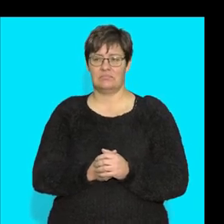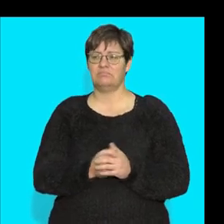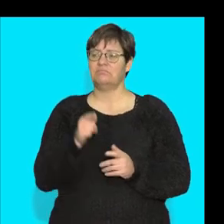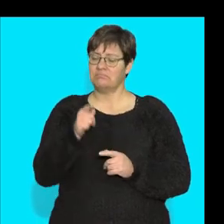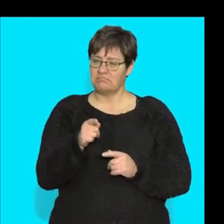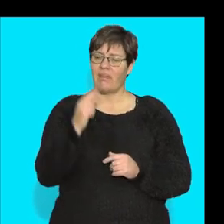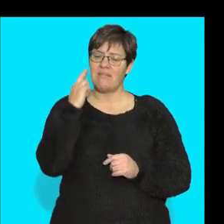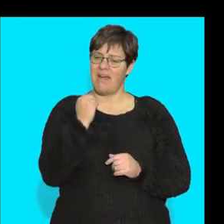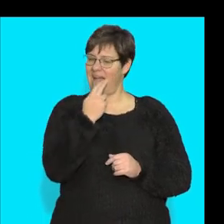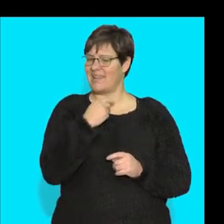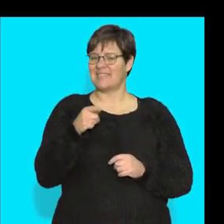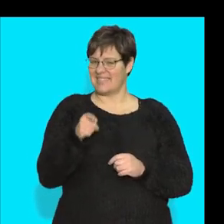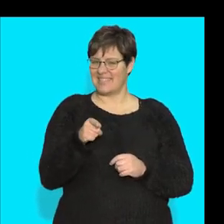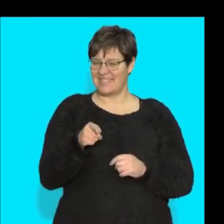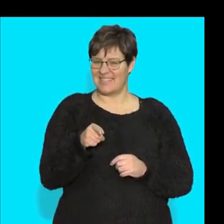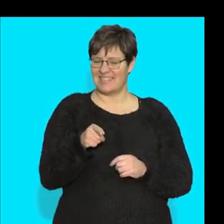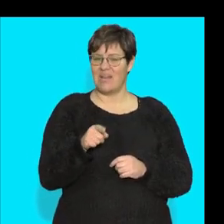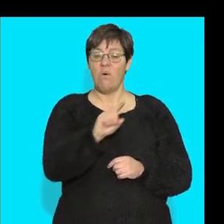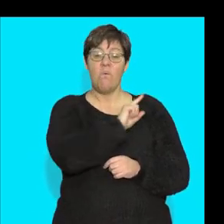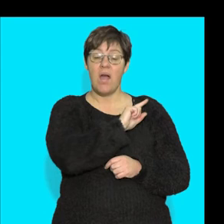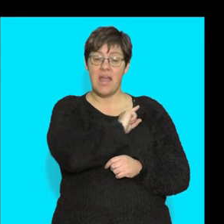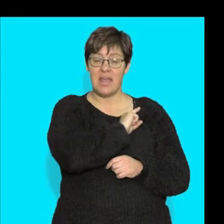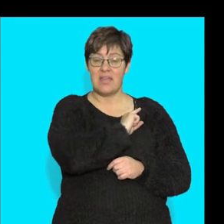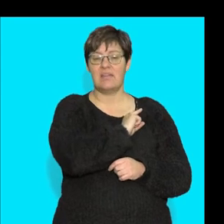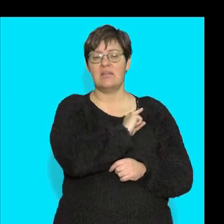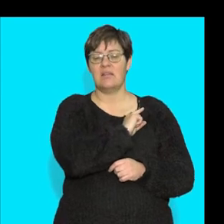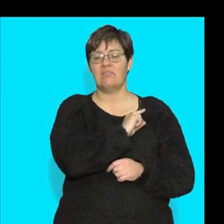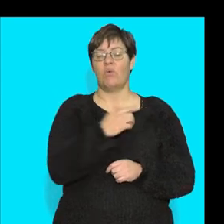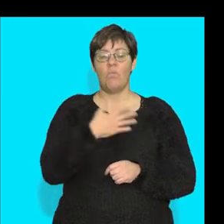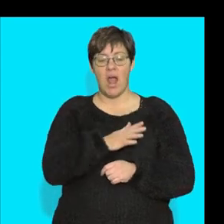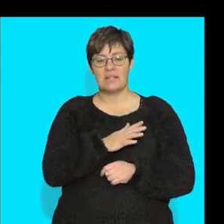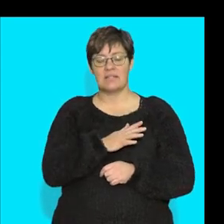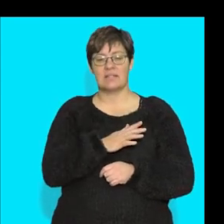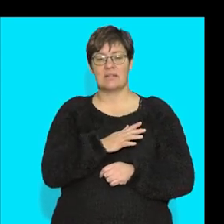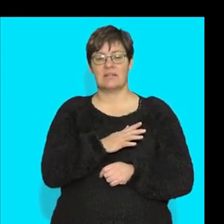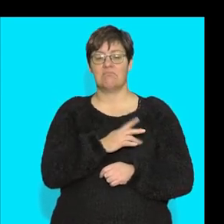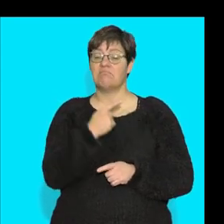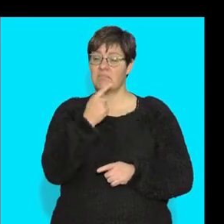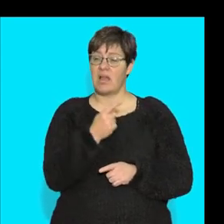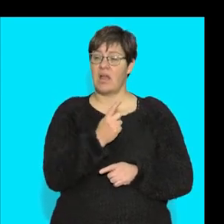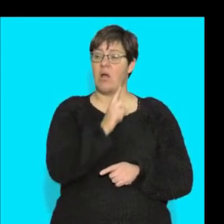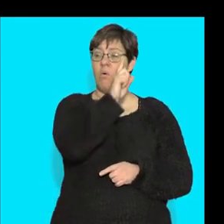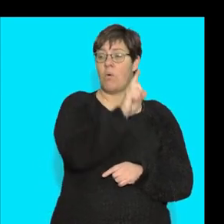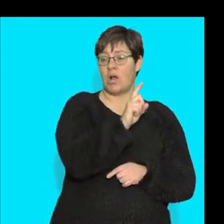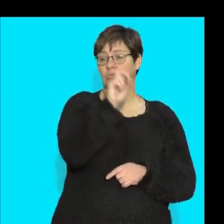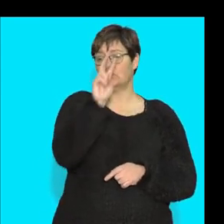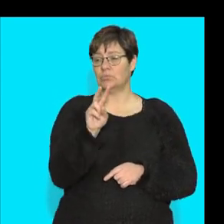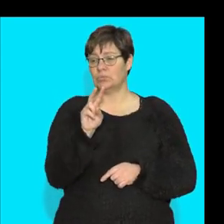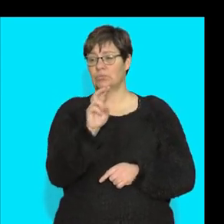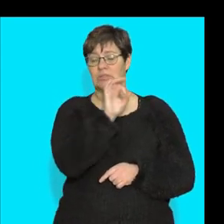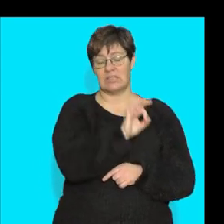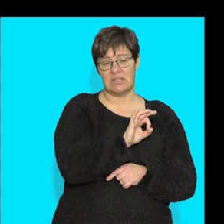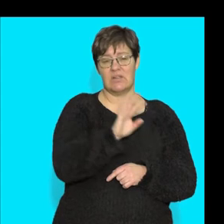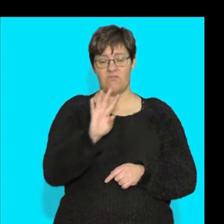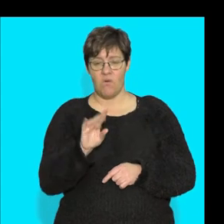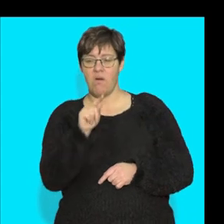nice one because what it wants you to do is write down the letter and the number of the